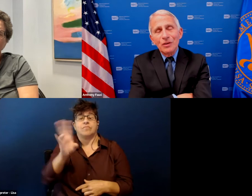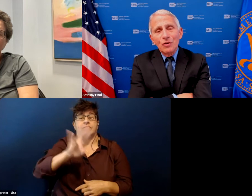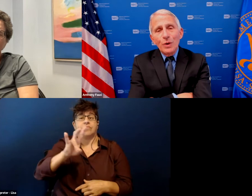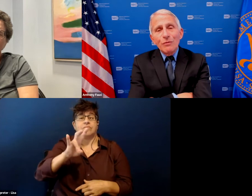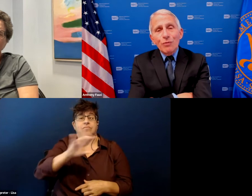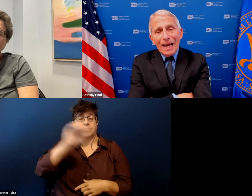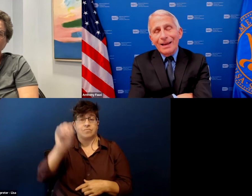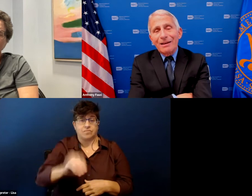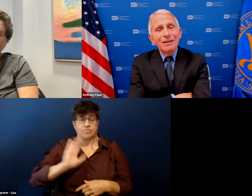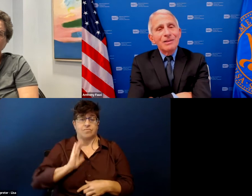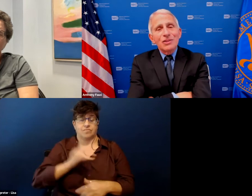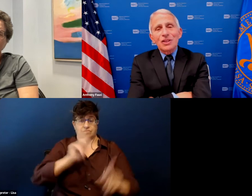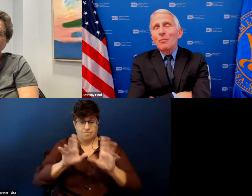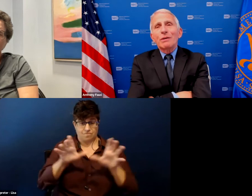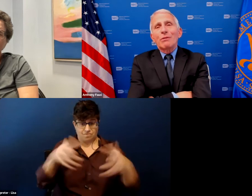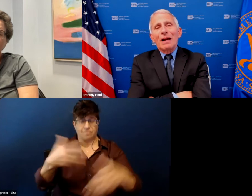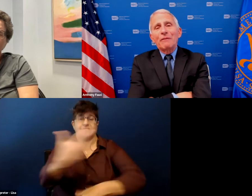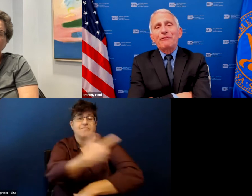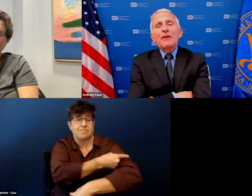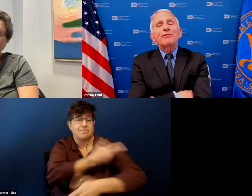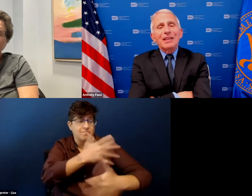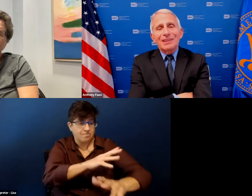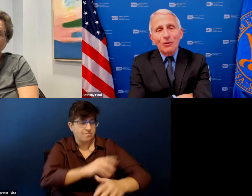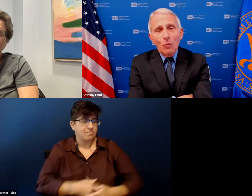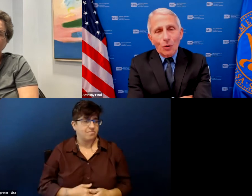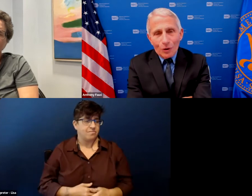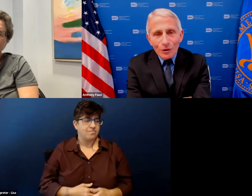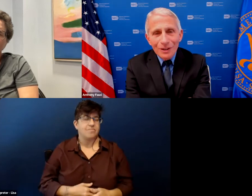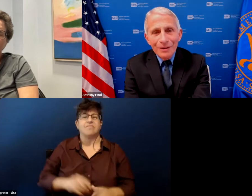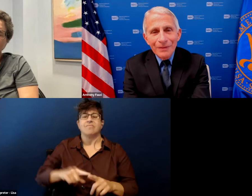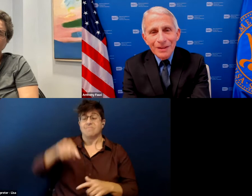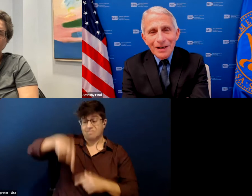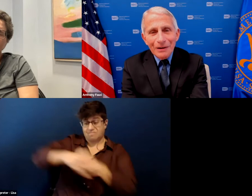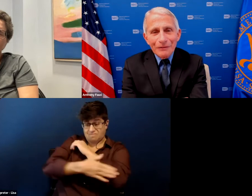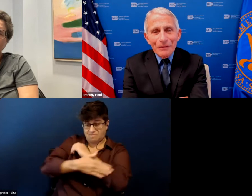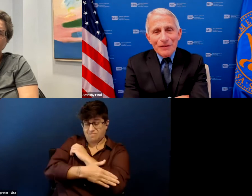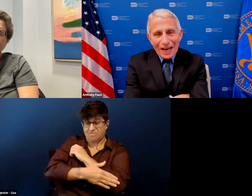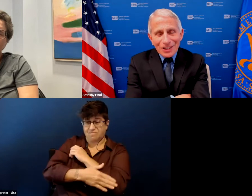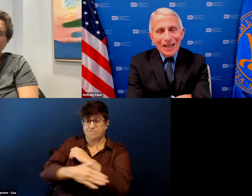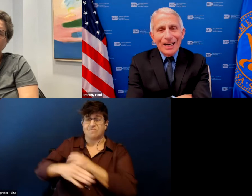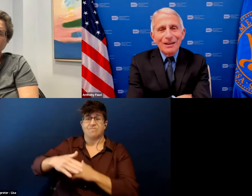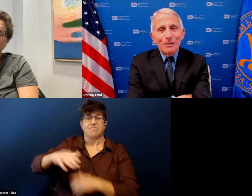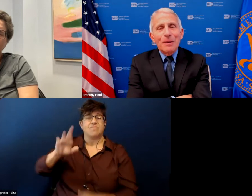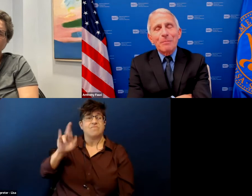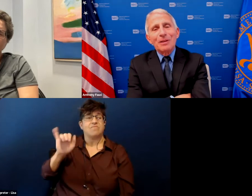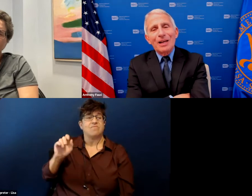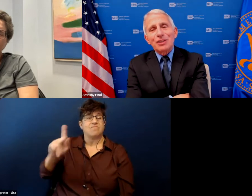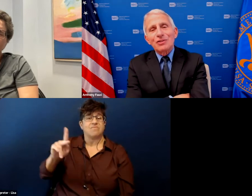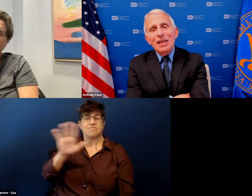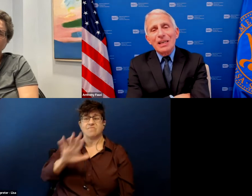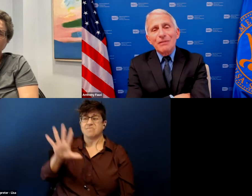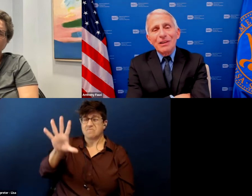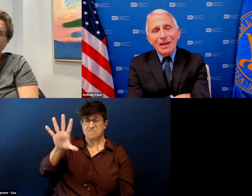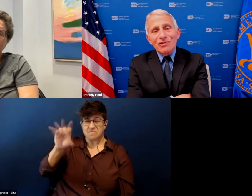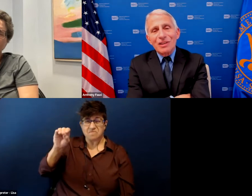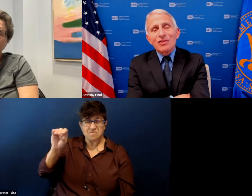we rank somewhere around 50th in the world of vaccinating our populations